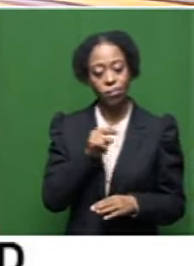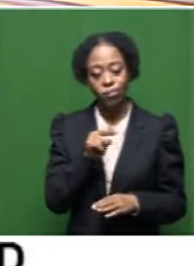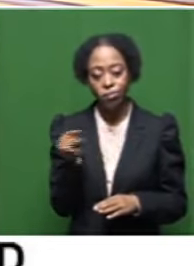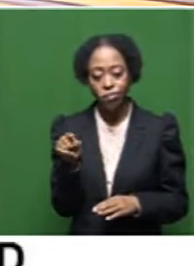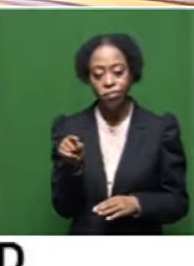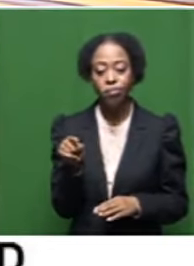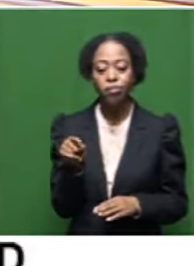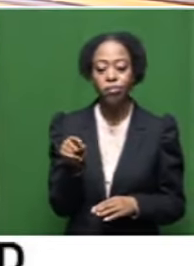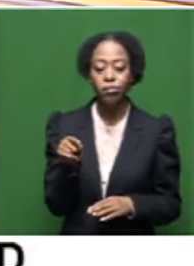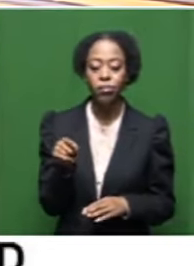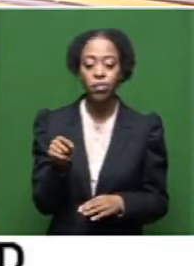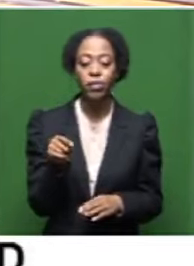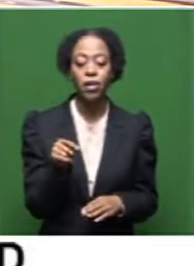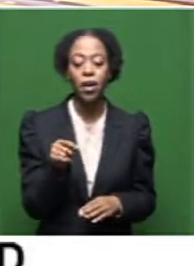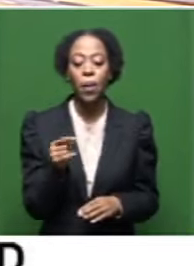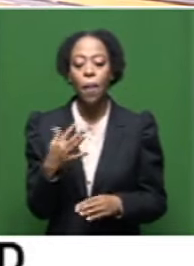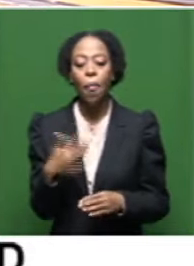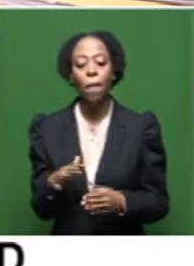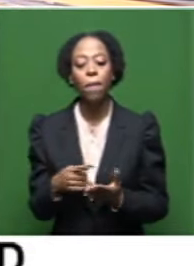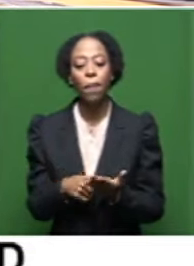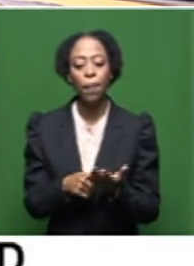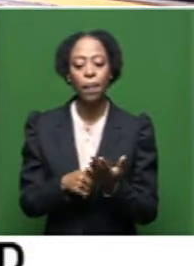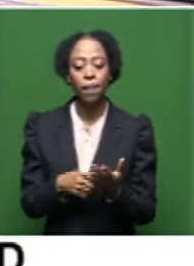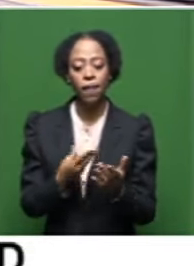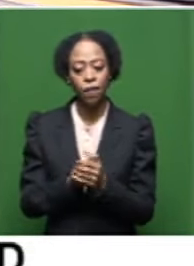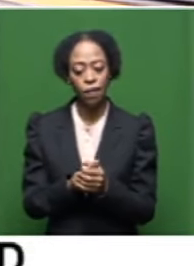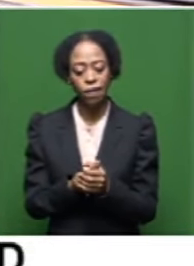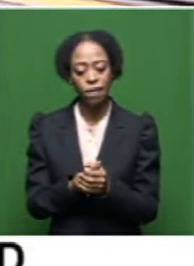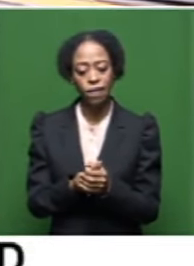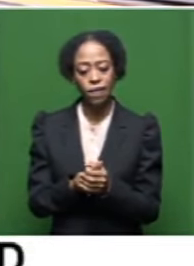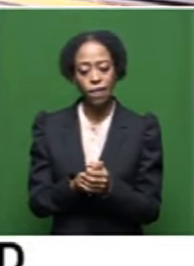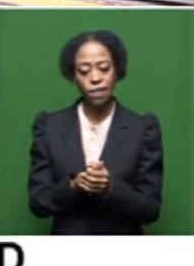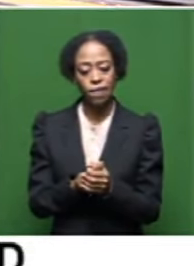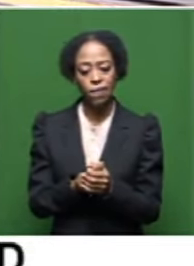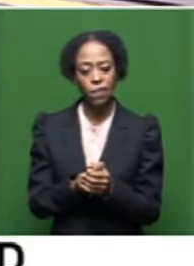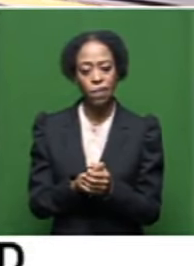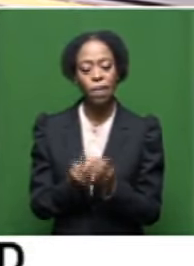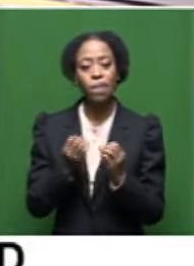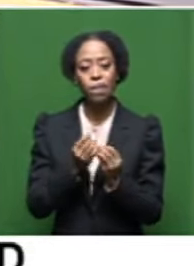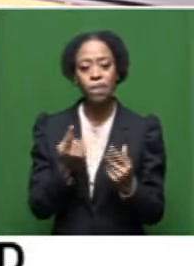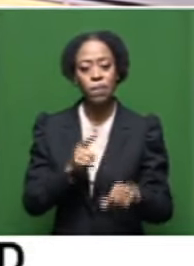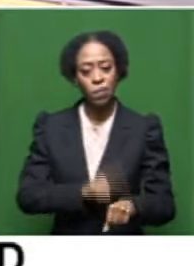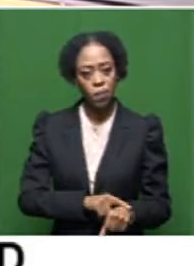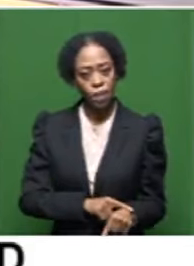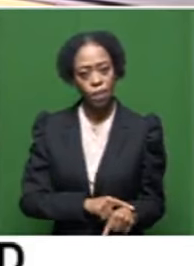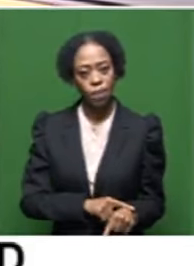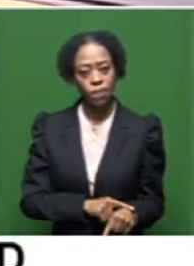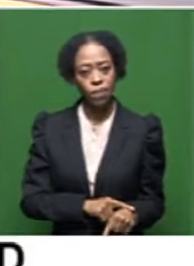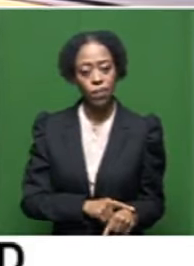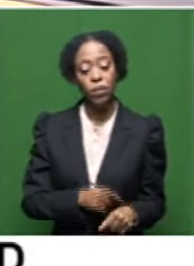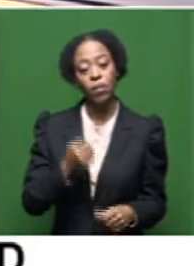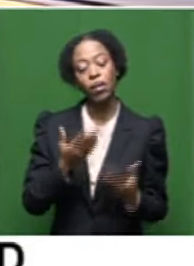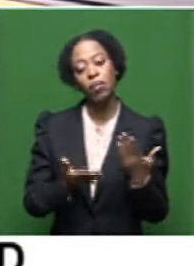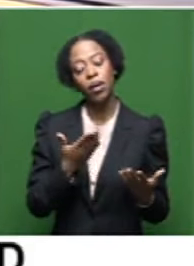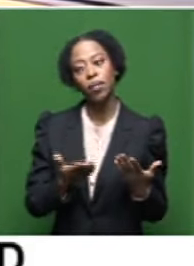those who, um, weave the spoken word, um, they, they, they generally are not, and, and, and then this